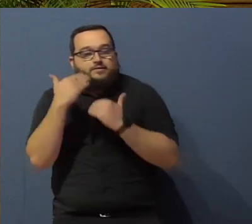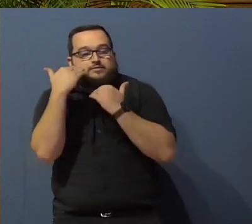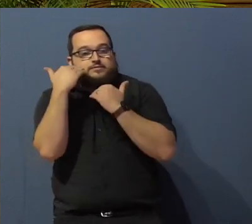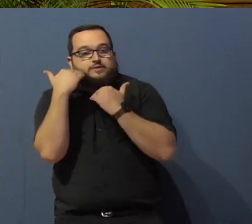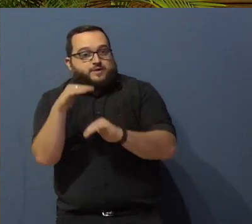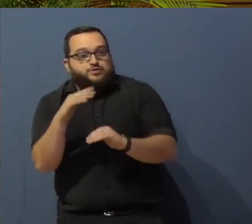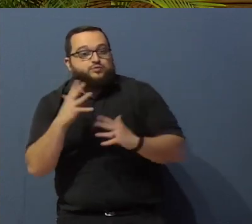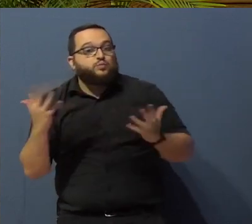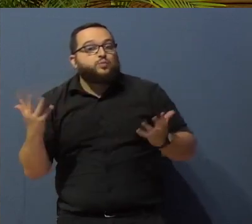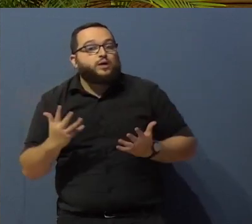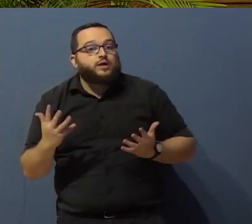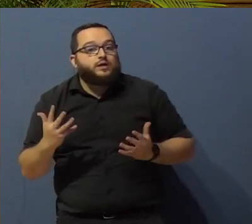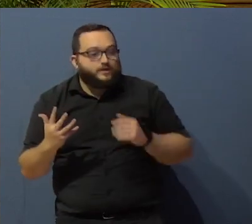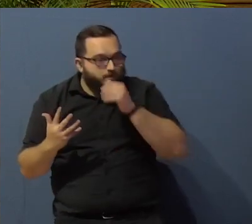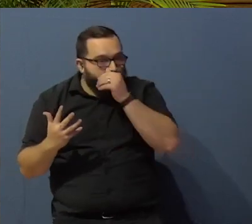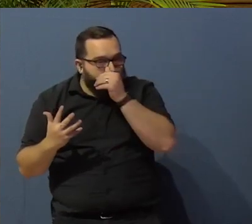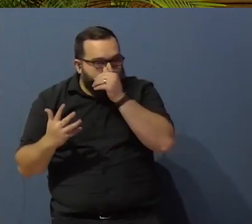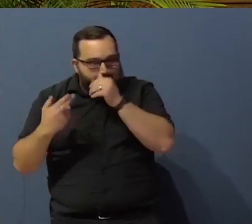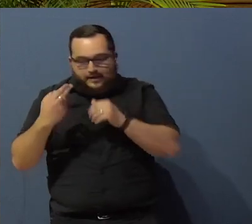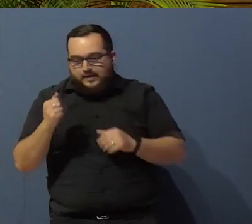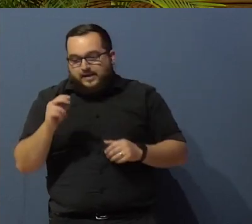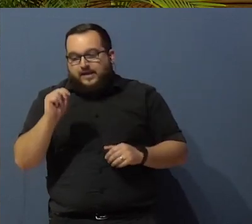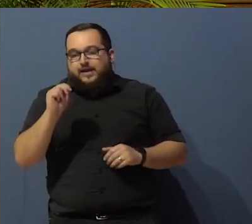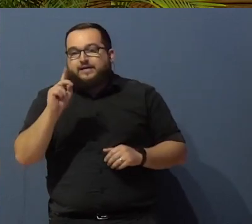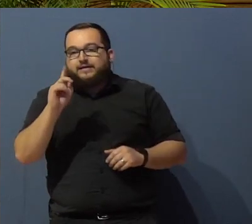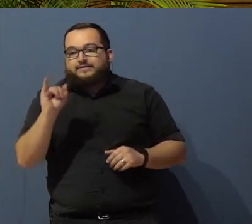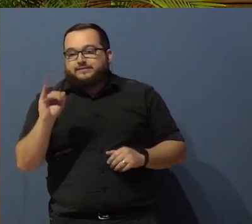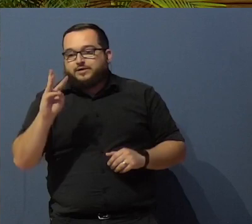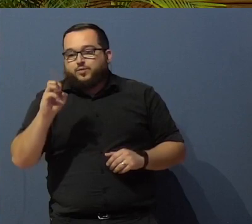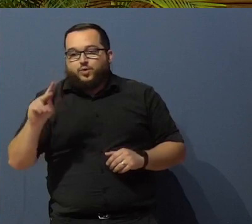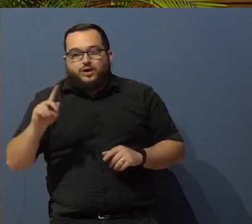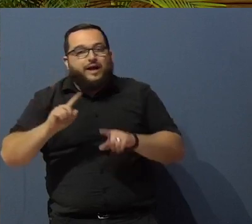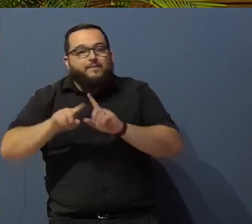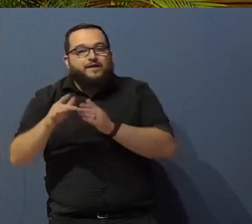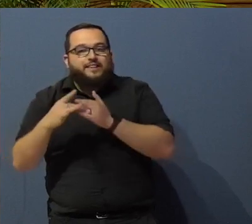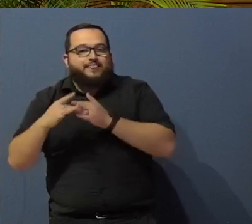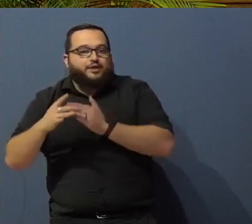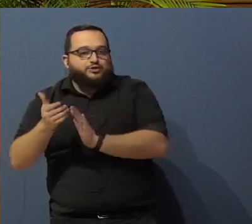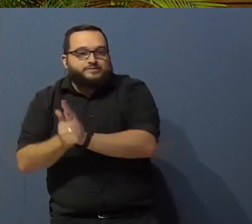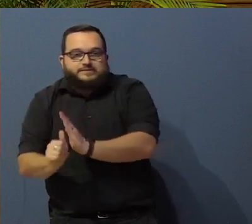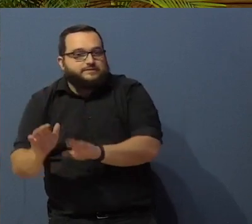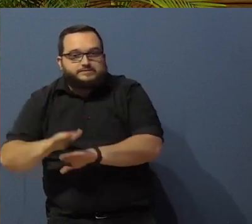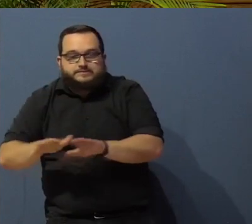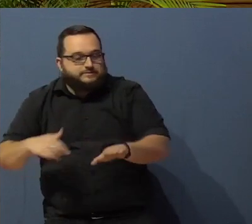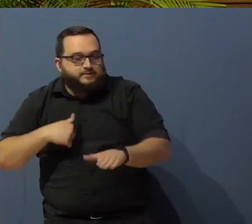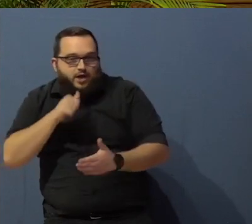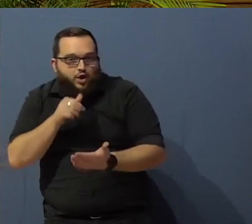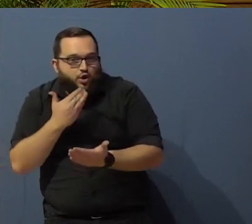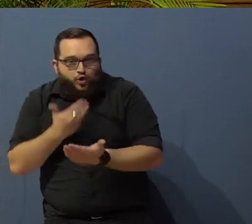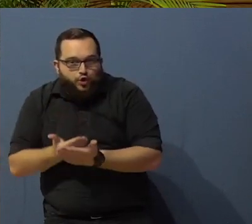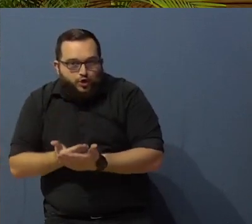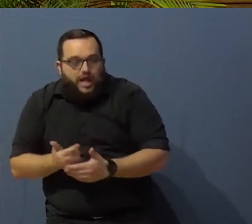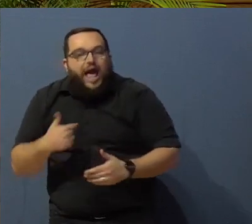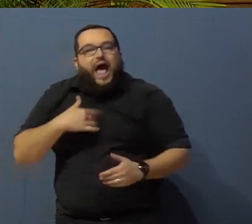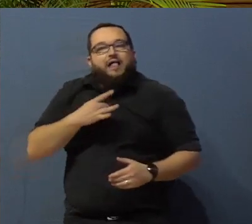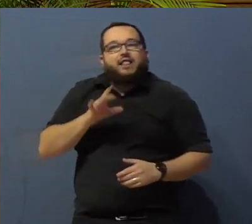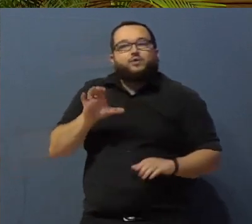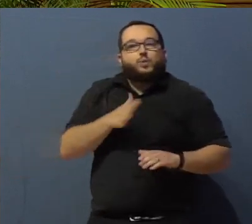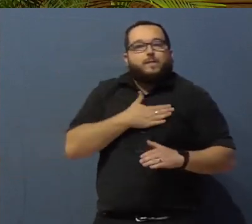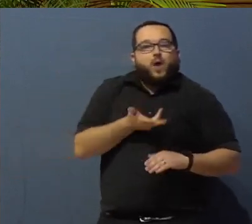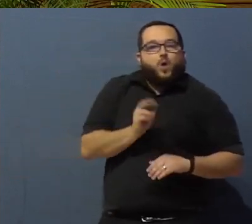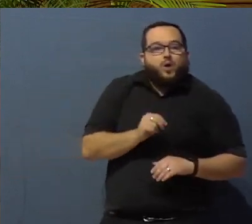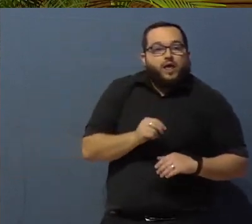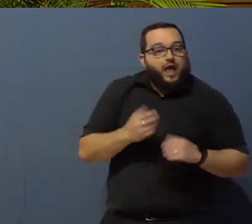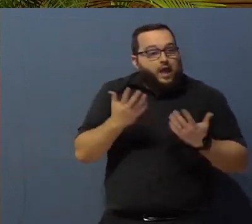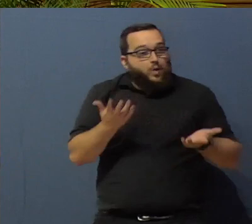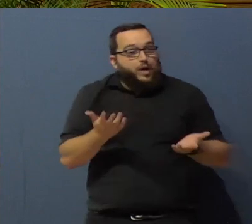is handiwork, but also leadership skills. I like to do things on my own. In fact, when I was in college, people